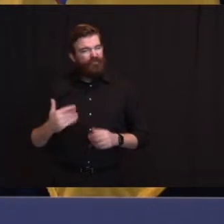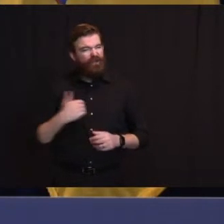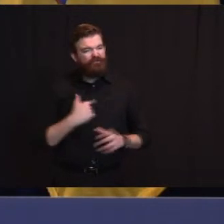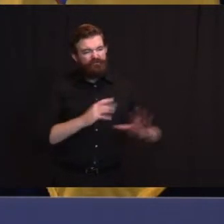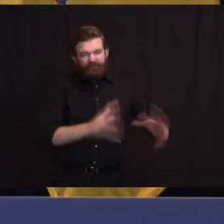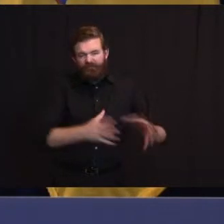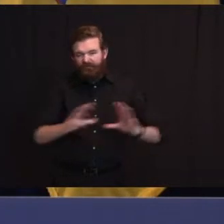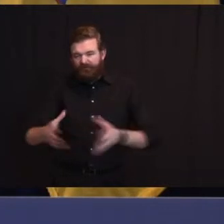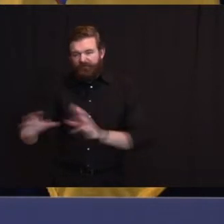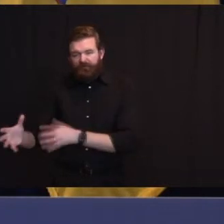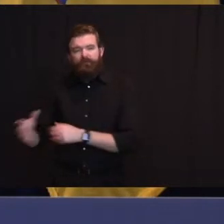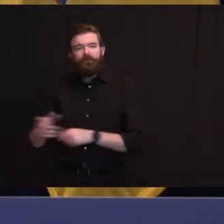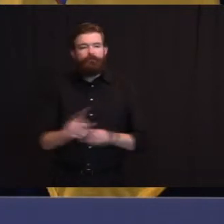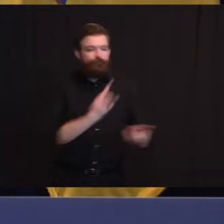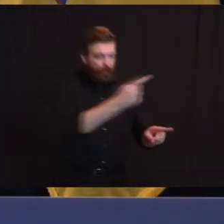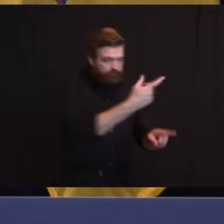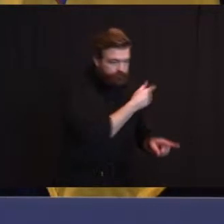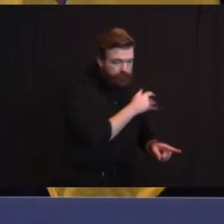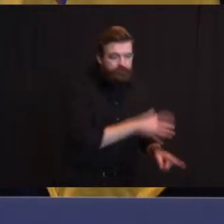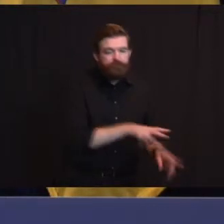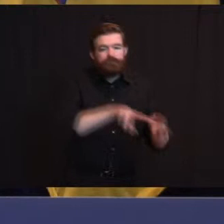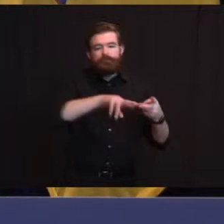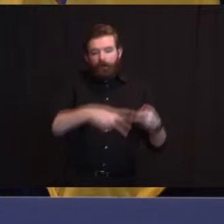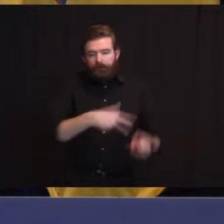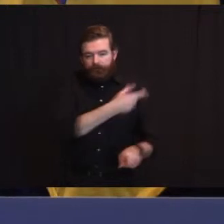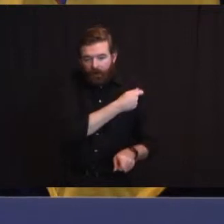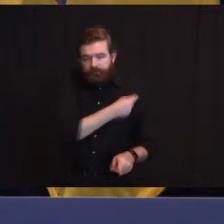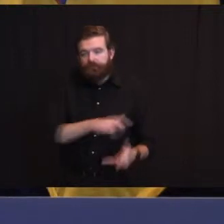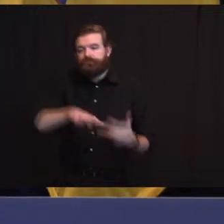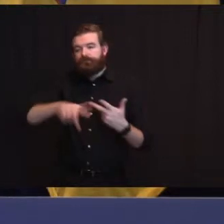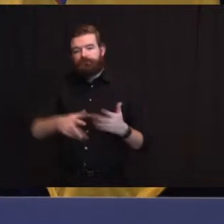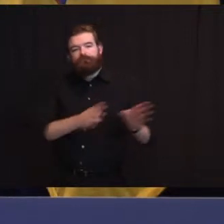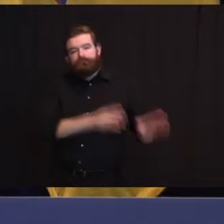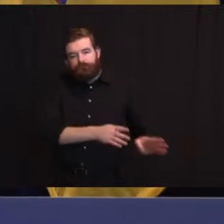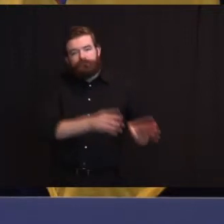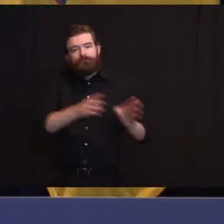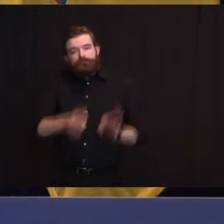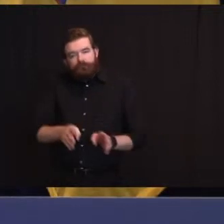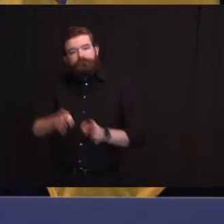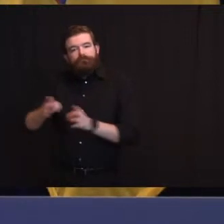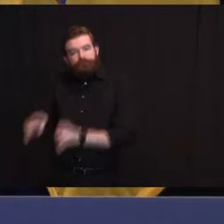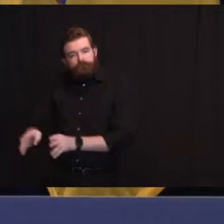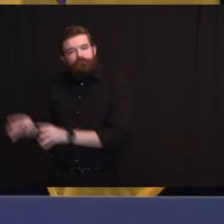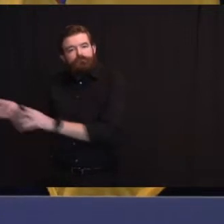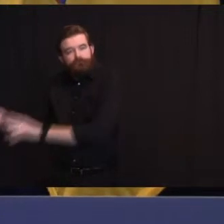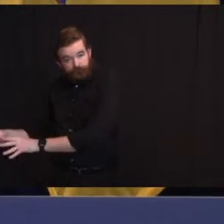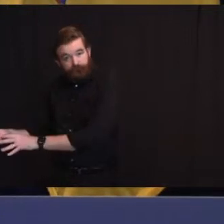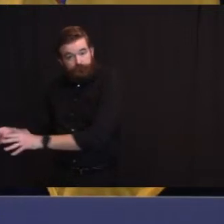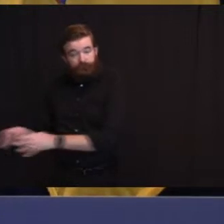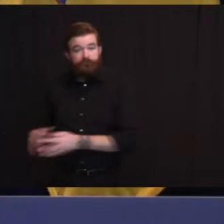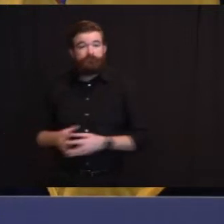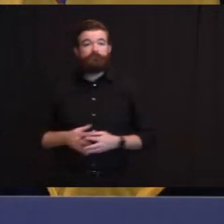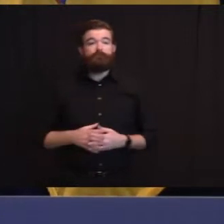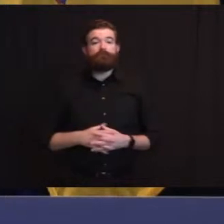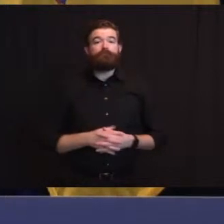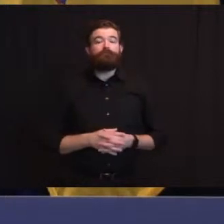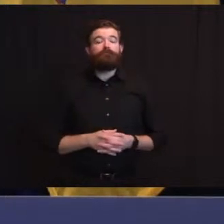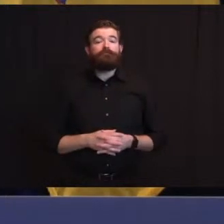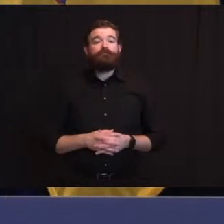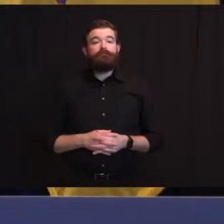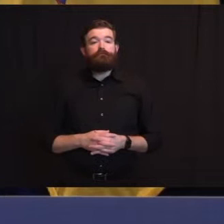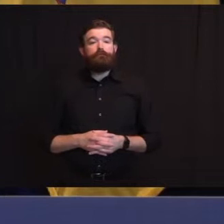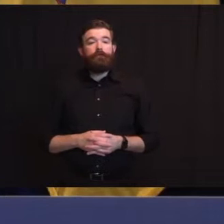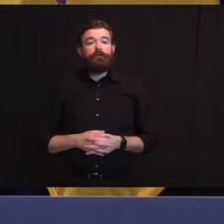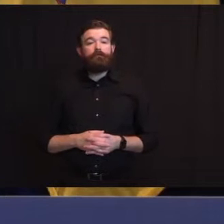So, Dustin, just, as I thought Rob would be listening and I'll quote him, unfortunately, it is likely that there will be a lost week of UI